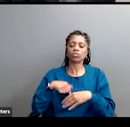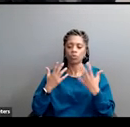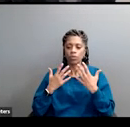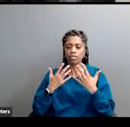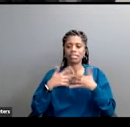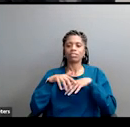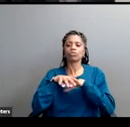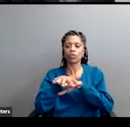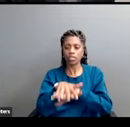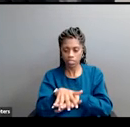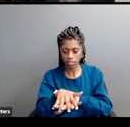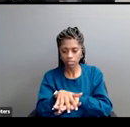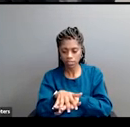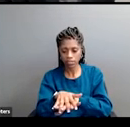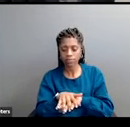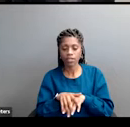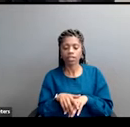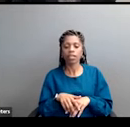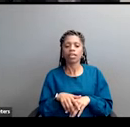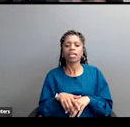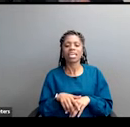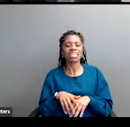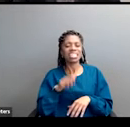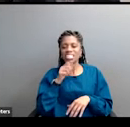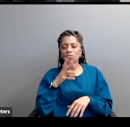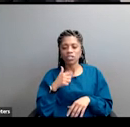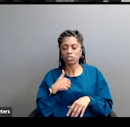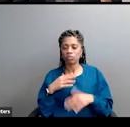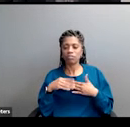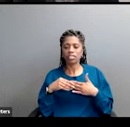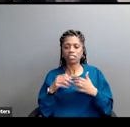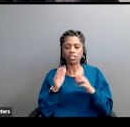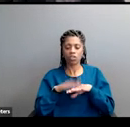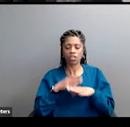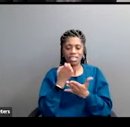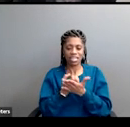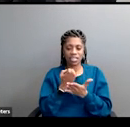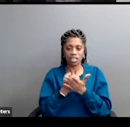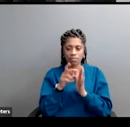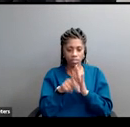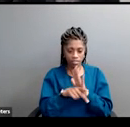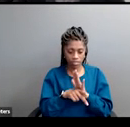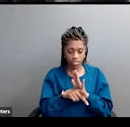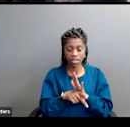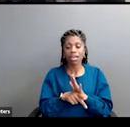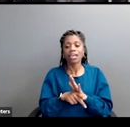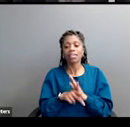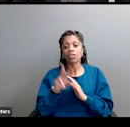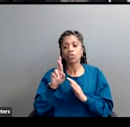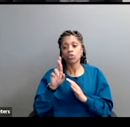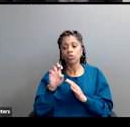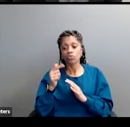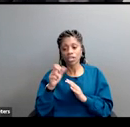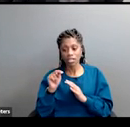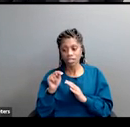federal government in terms of its economic policies. And even more so, Ronald Reagan, who would win in 1980. Reagan